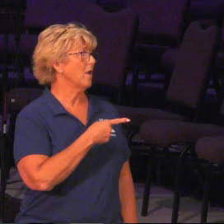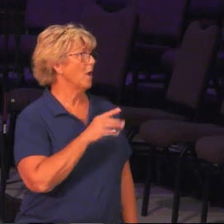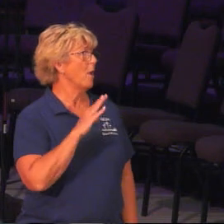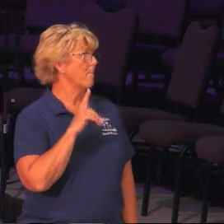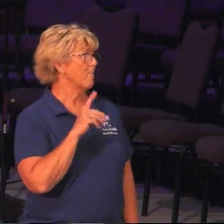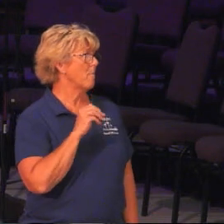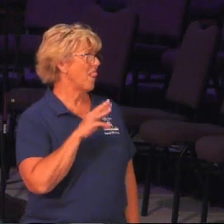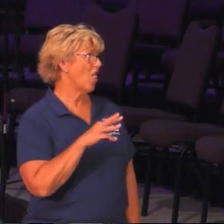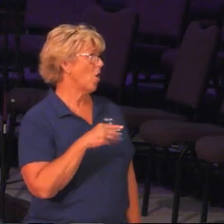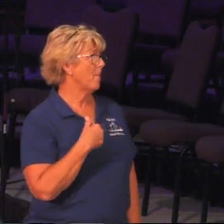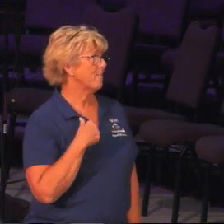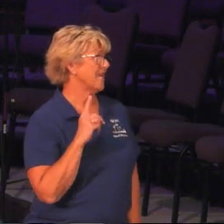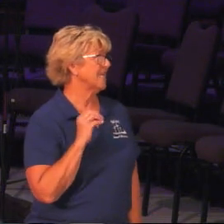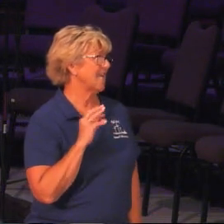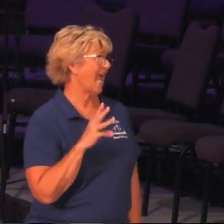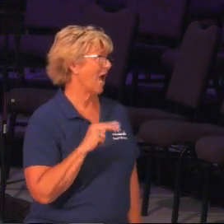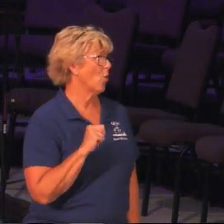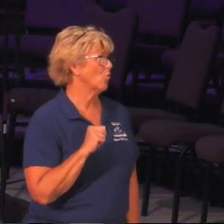me down.